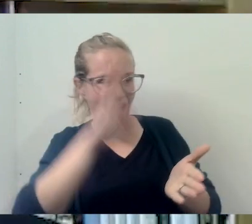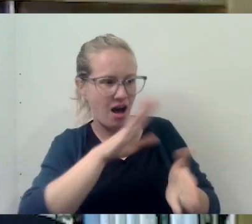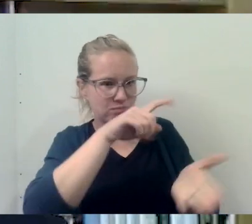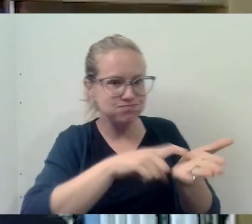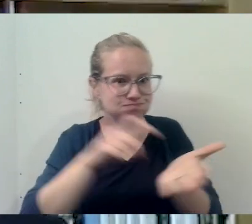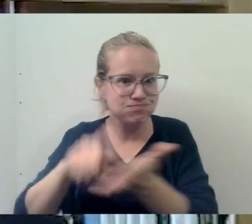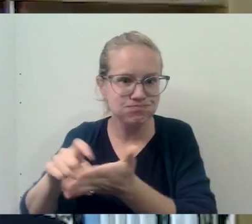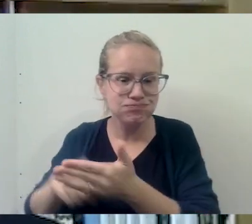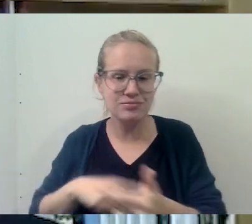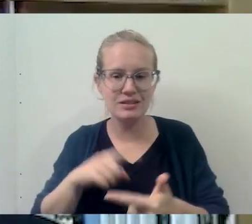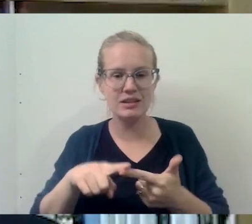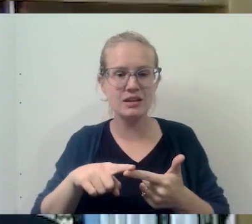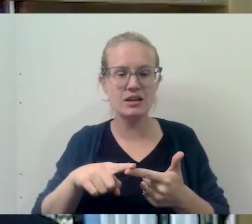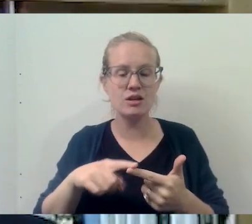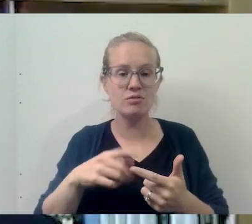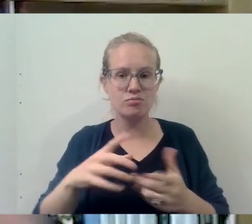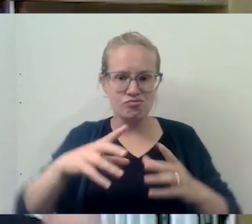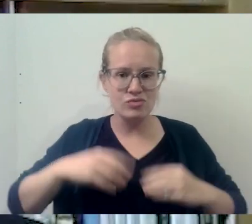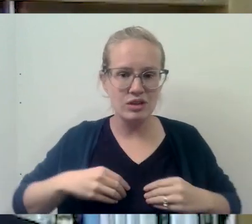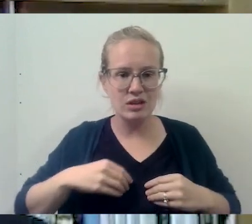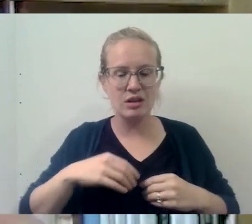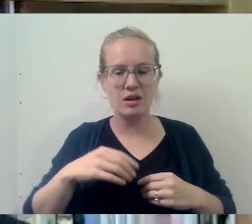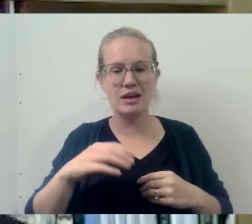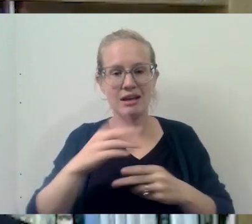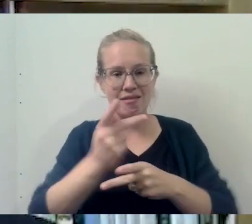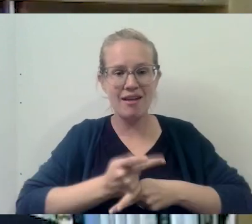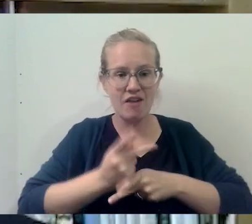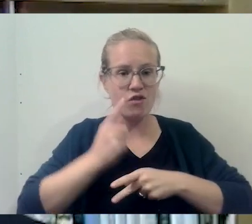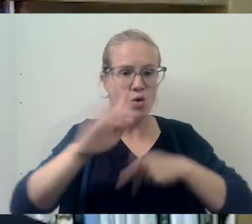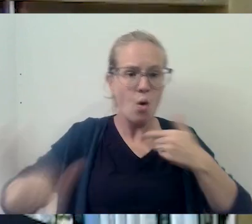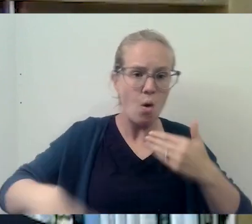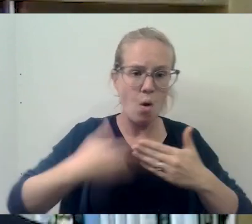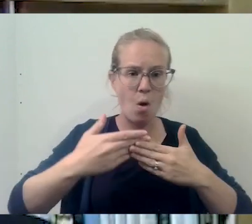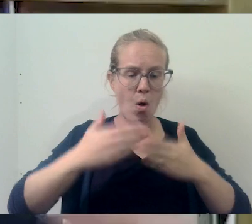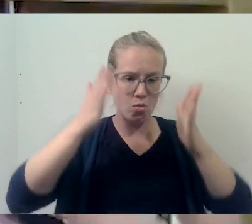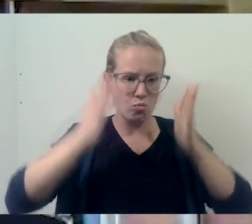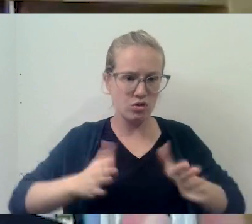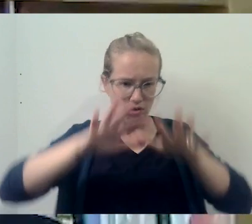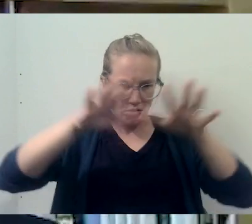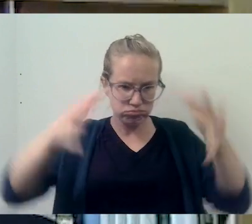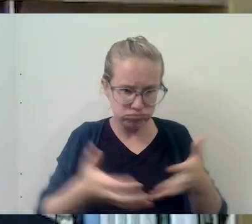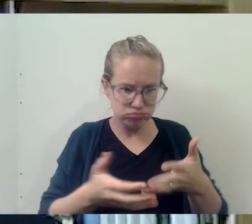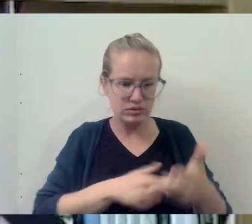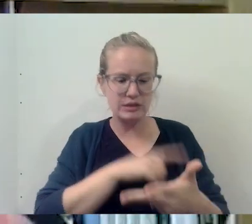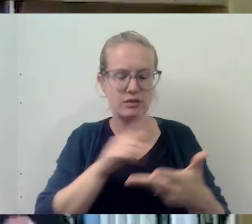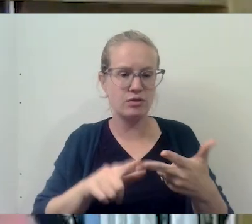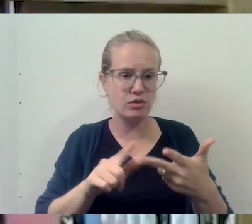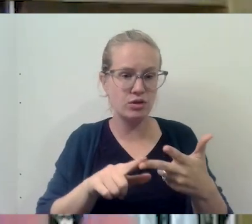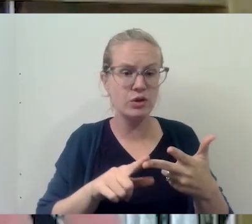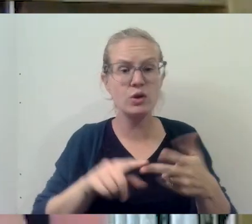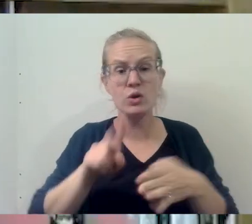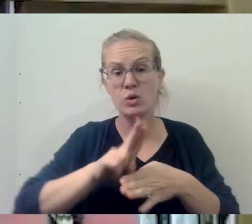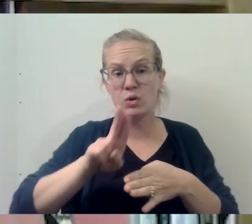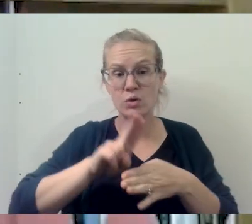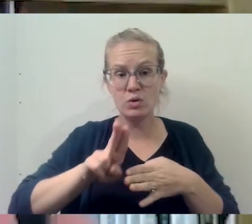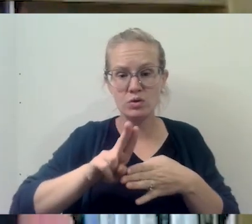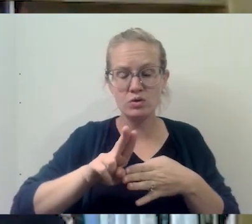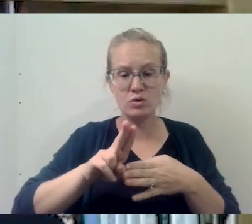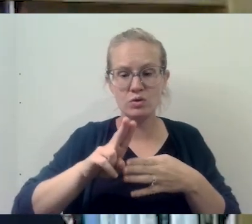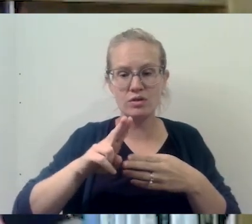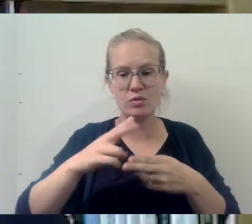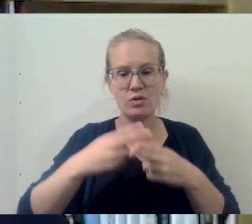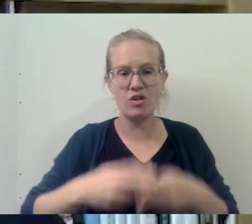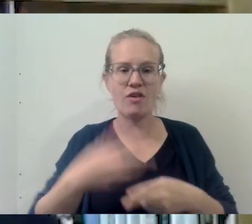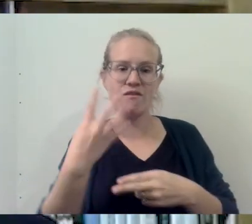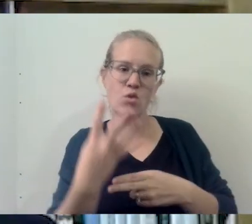cura personalis, basically care for the whole person. Three is use what we call